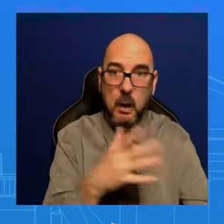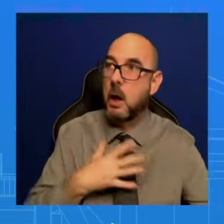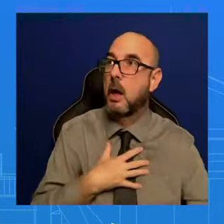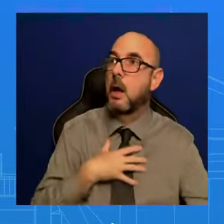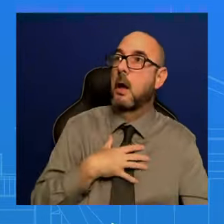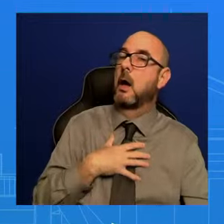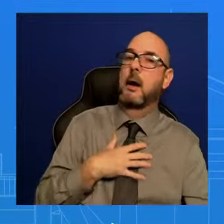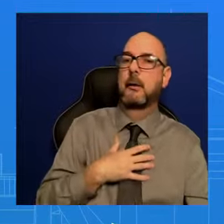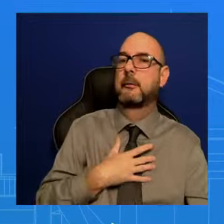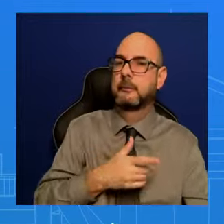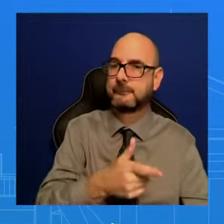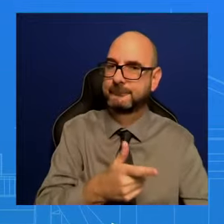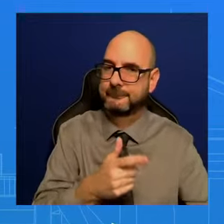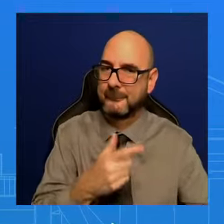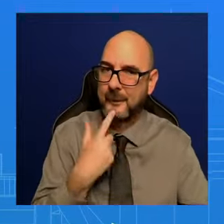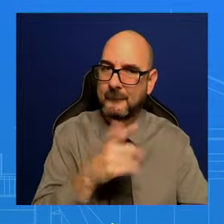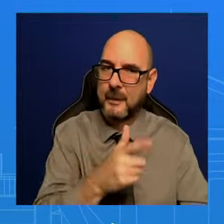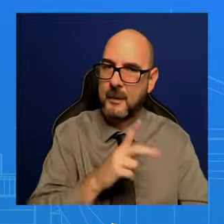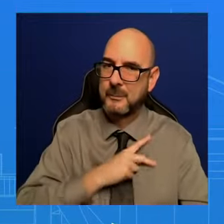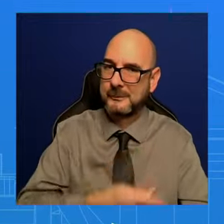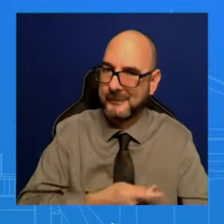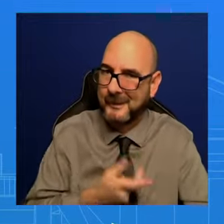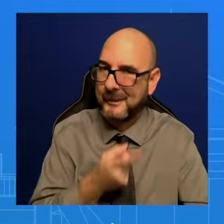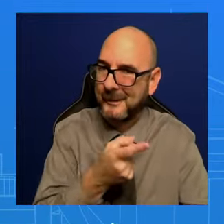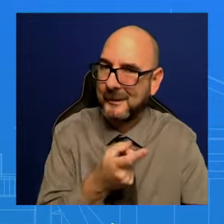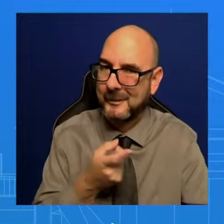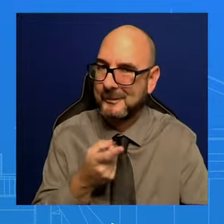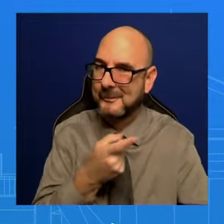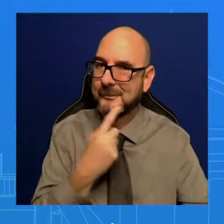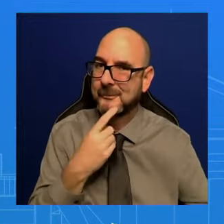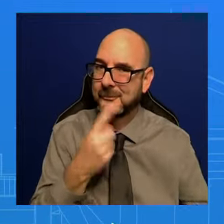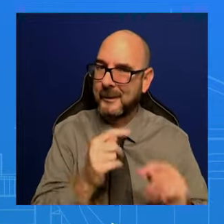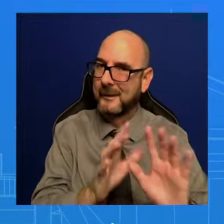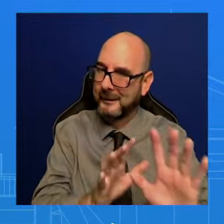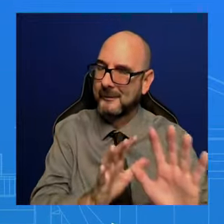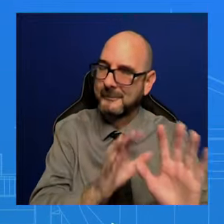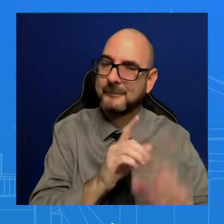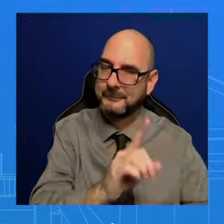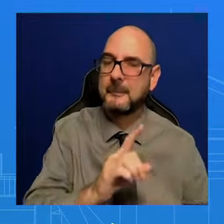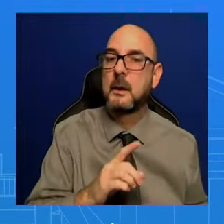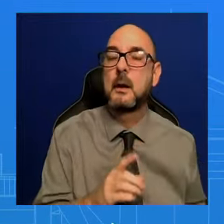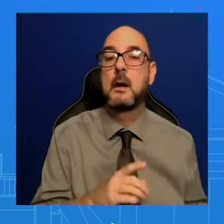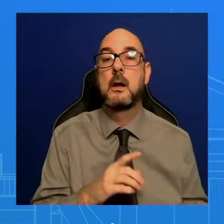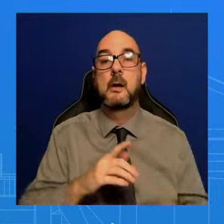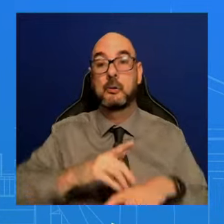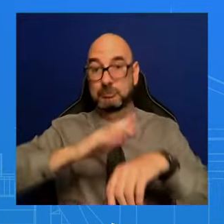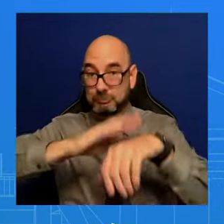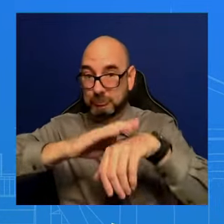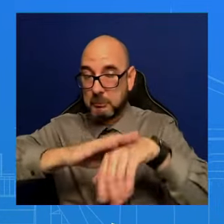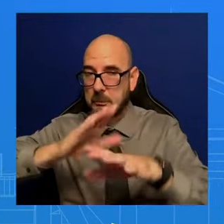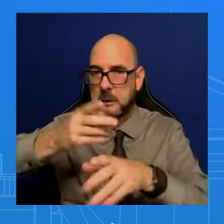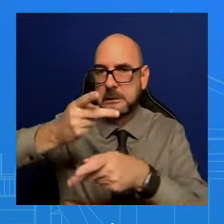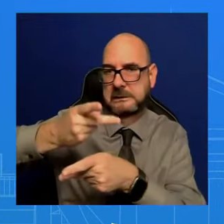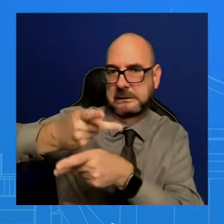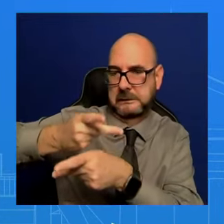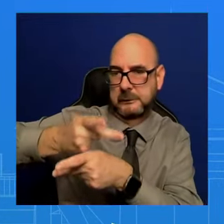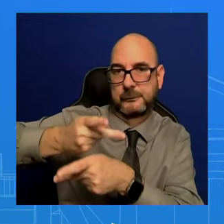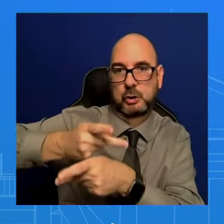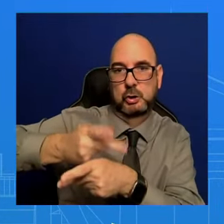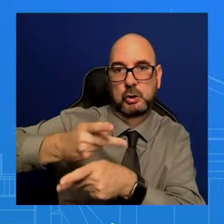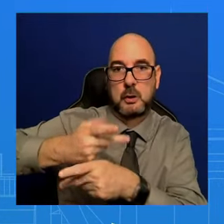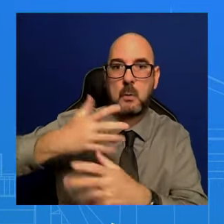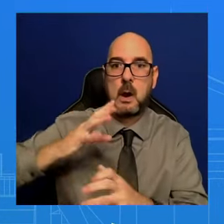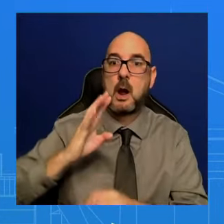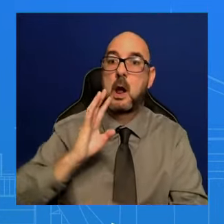but I'm going to try and answer your question. But I just have to be super mindful here. I mean, that's just how it works here. I'm a federal